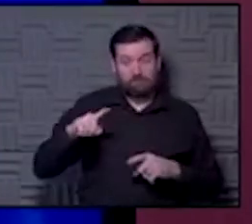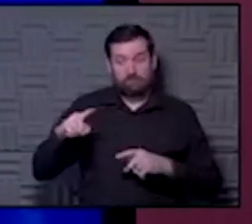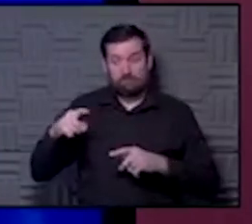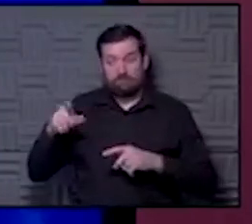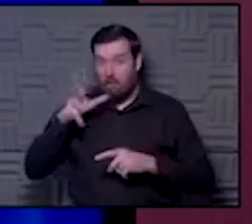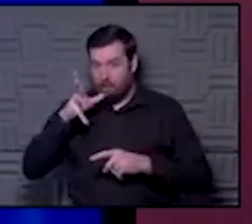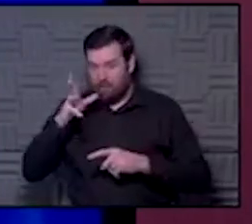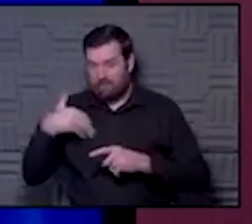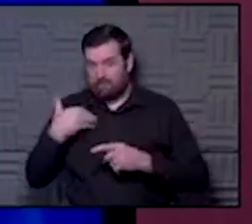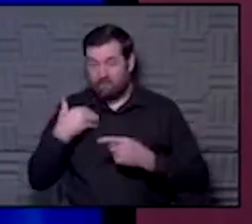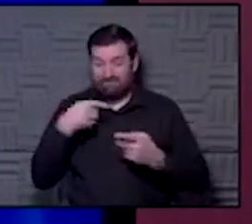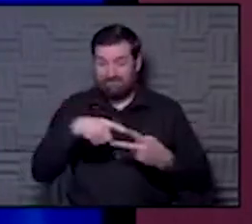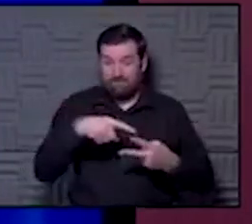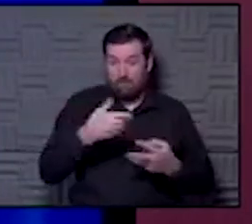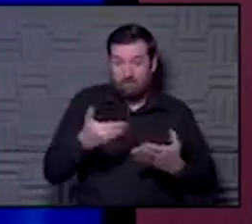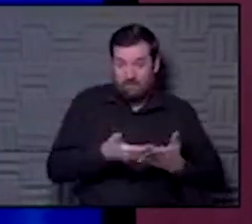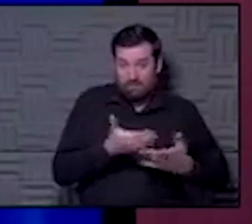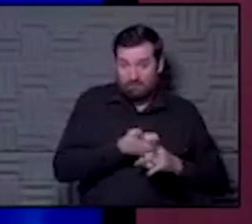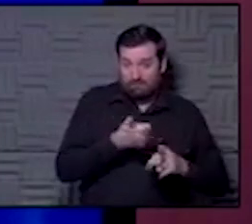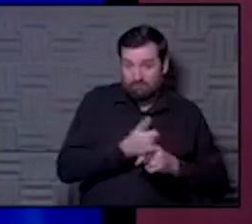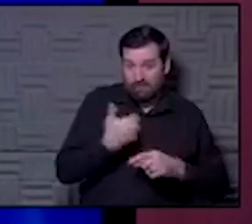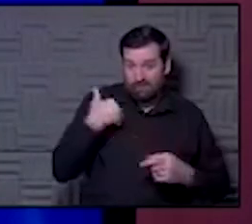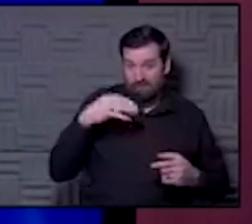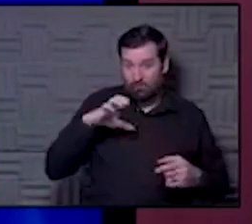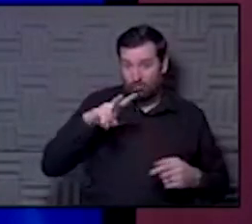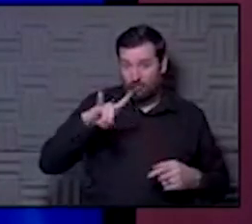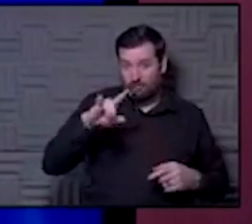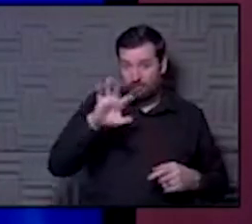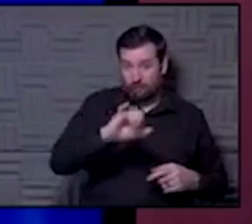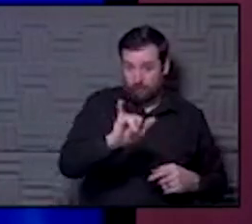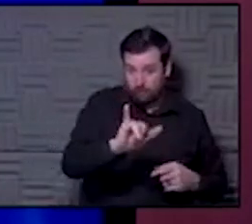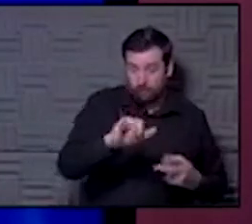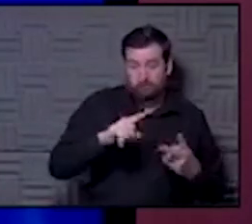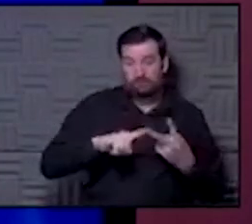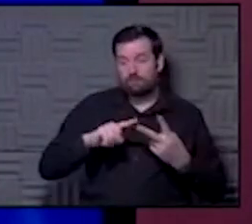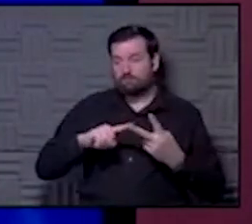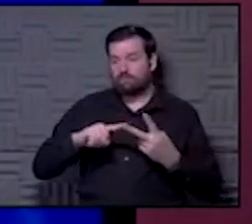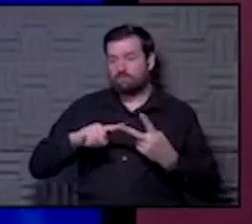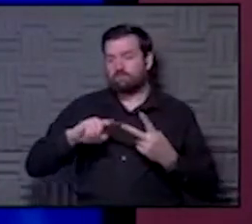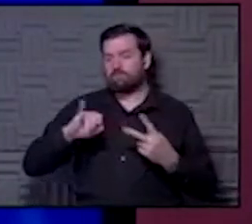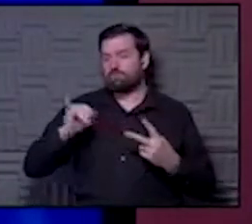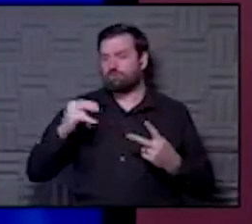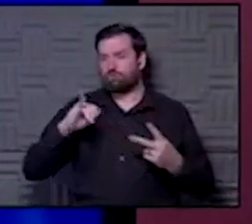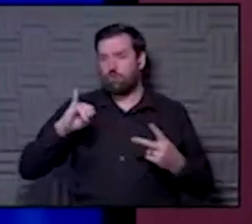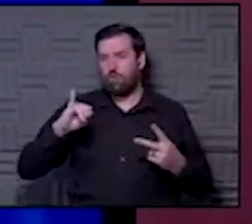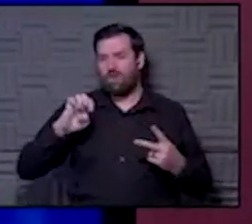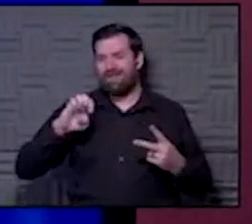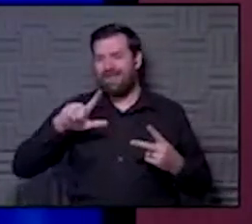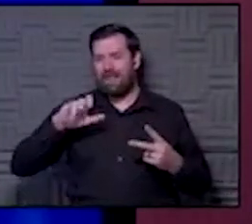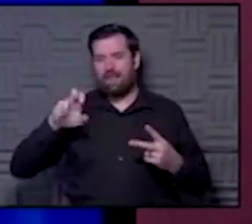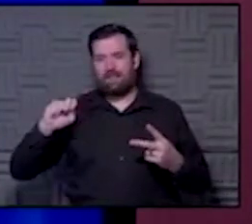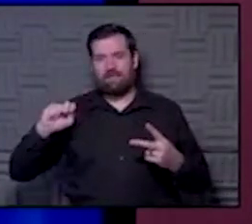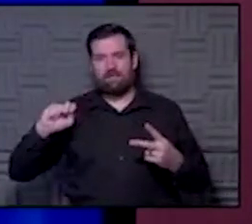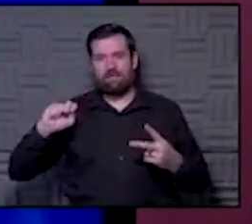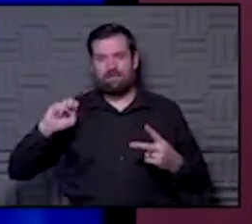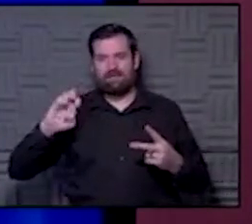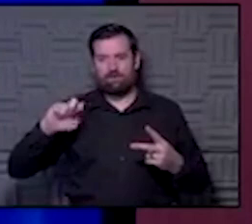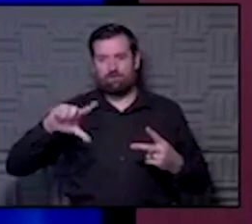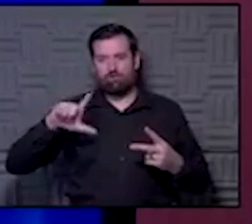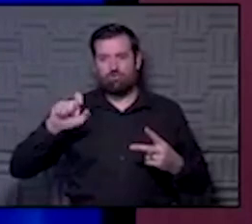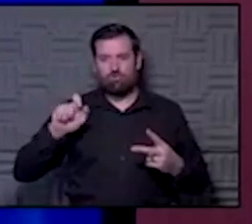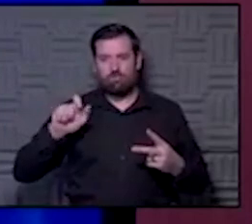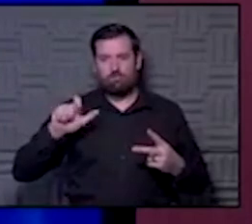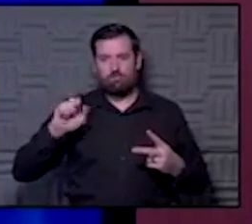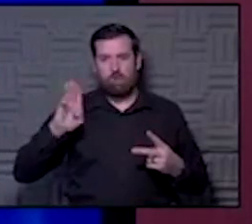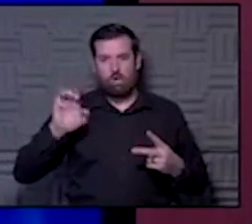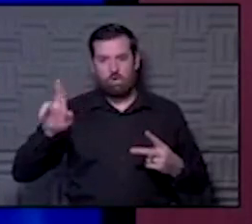have COVID? And the second question is, in light of Joe Ellen Engelbart, who was the Jackson County prosecutor who